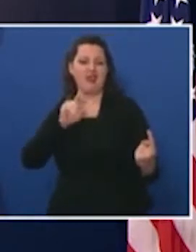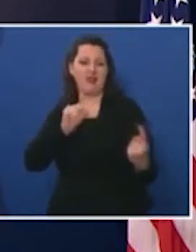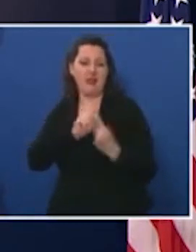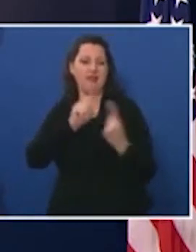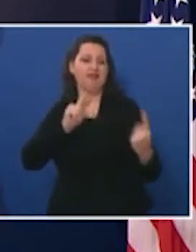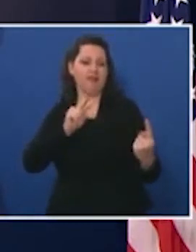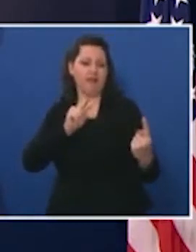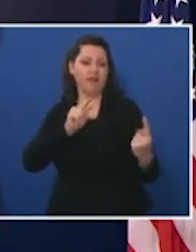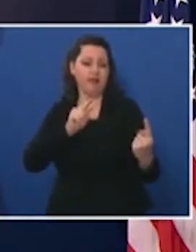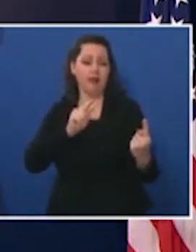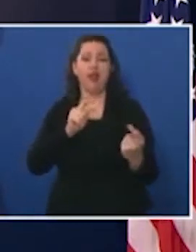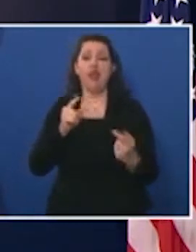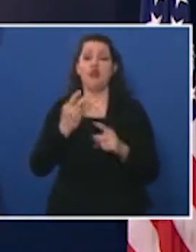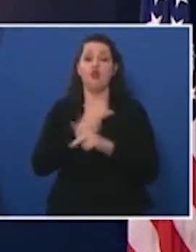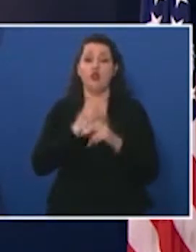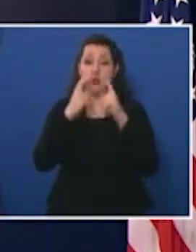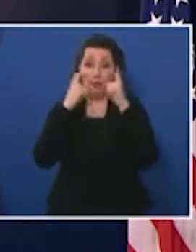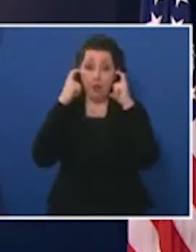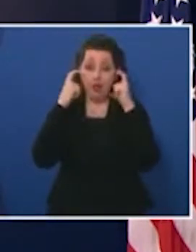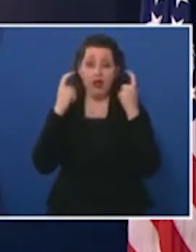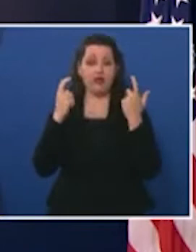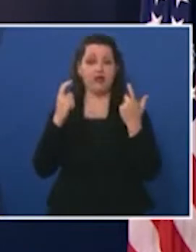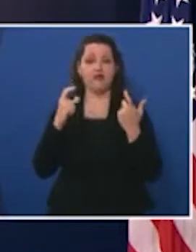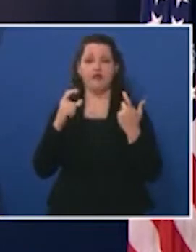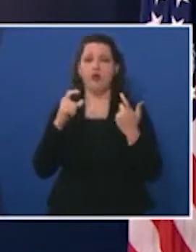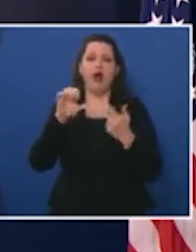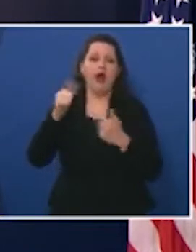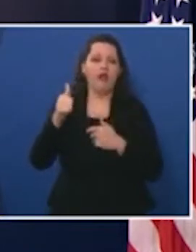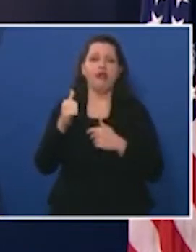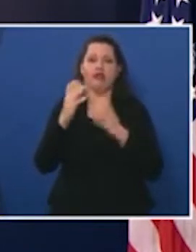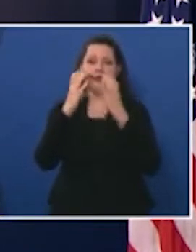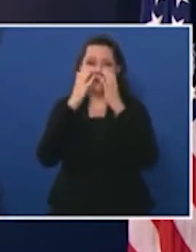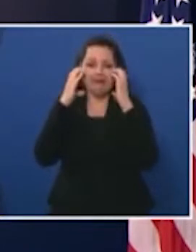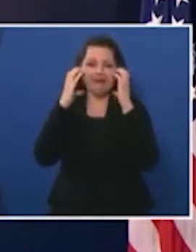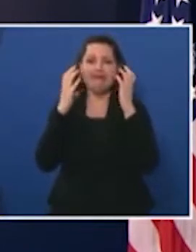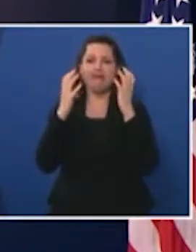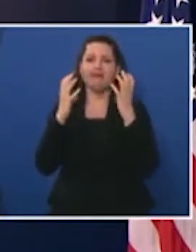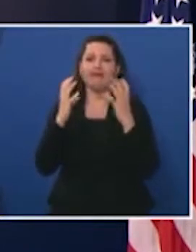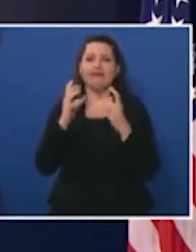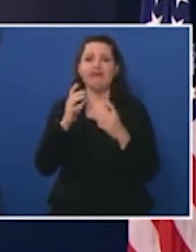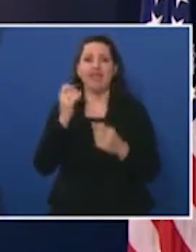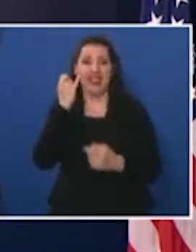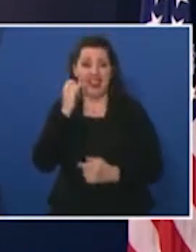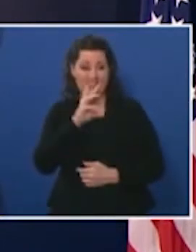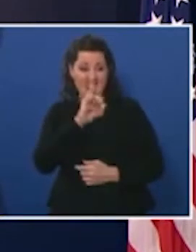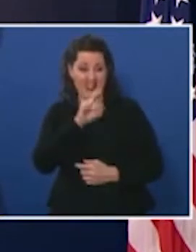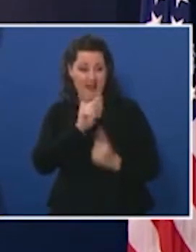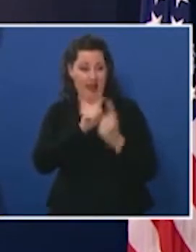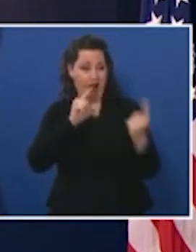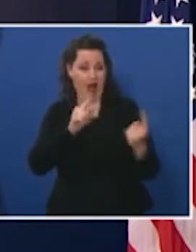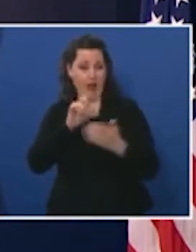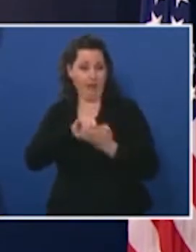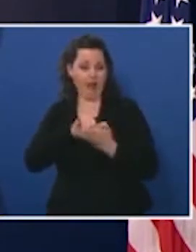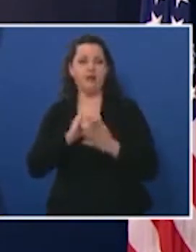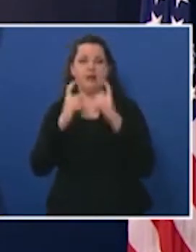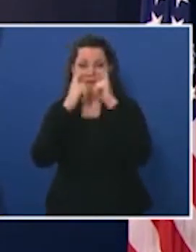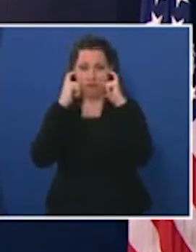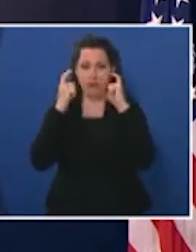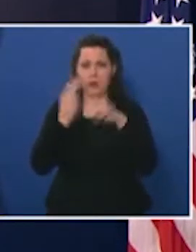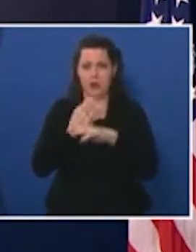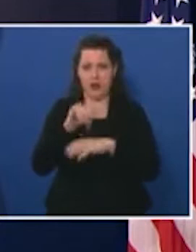others and wearing a mask or other fit cloth face covering if staying at least six feet away from others is not possible